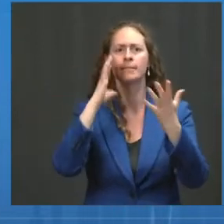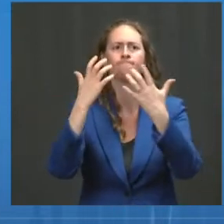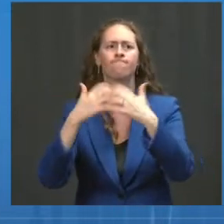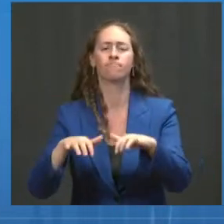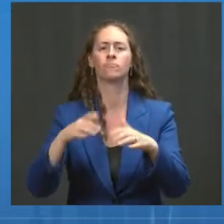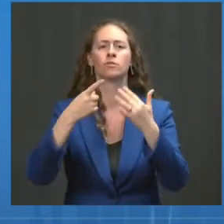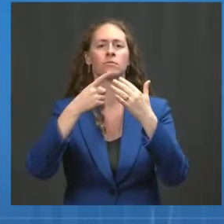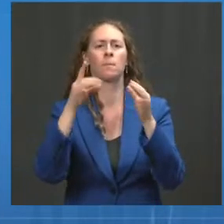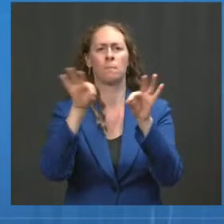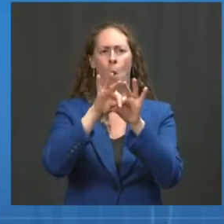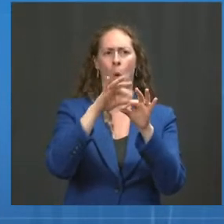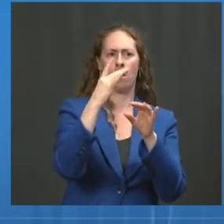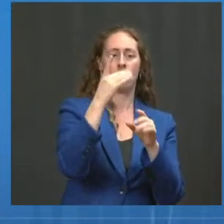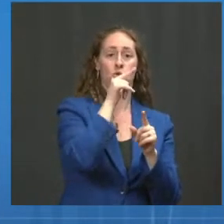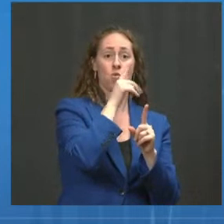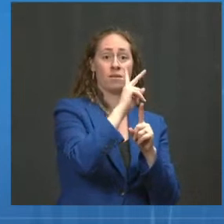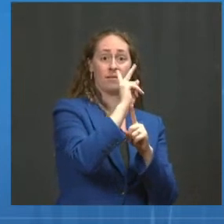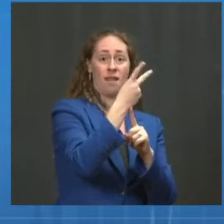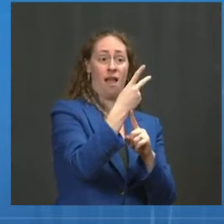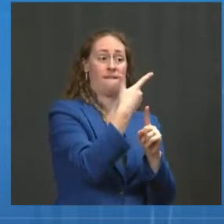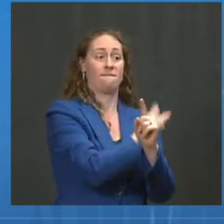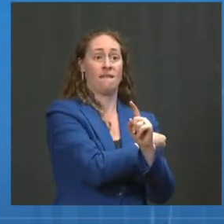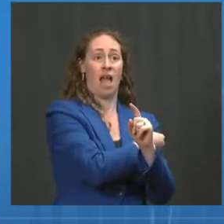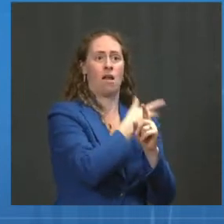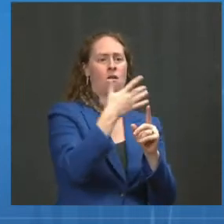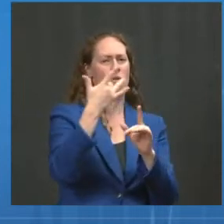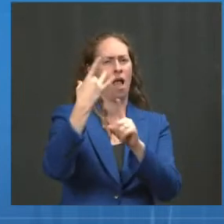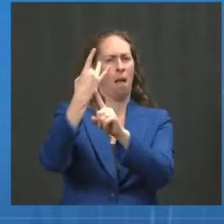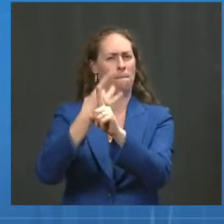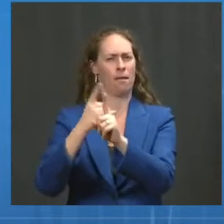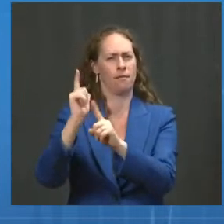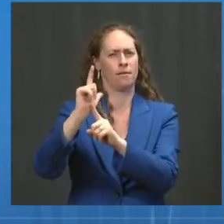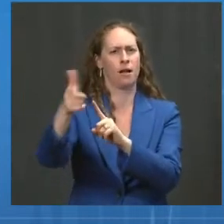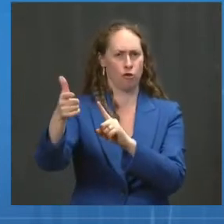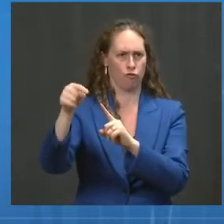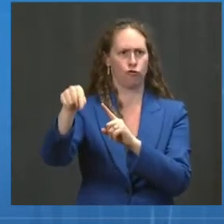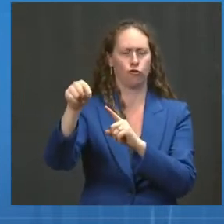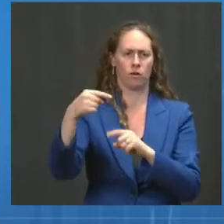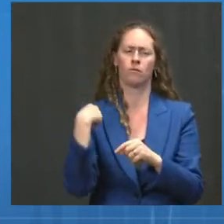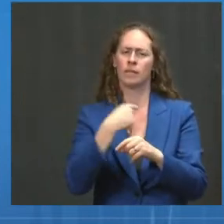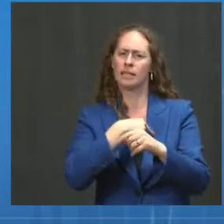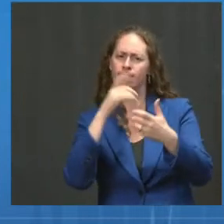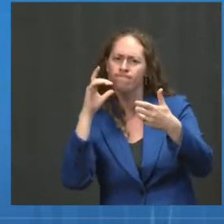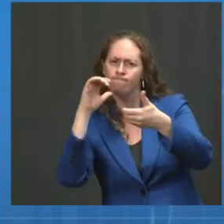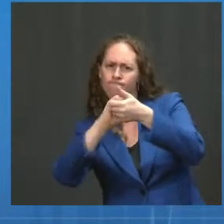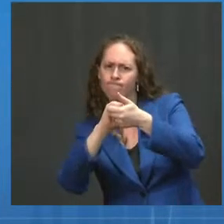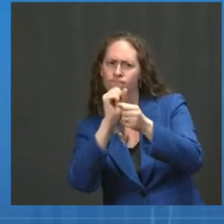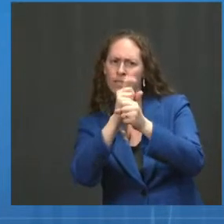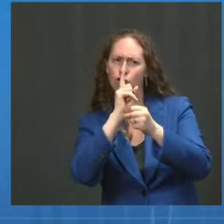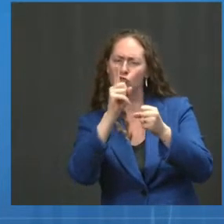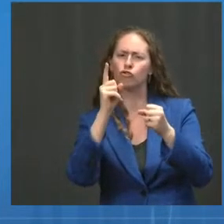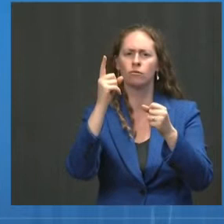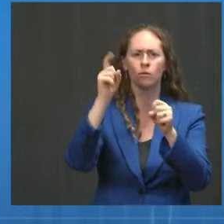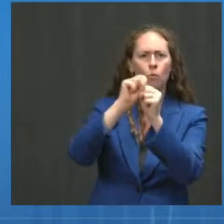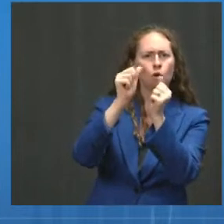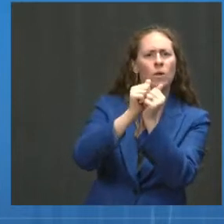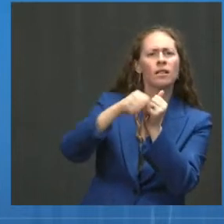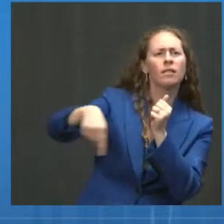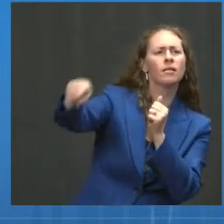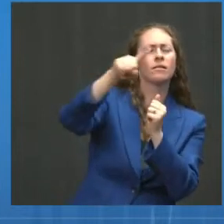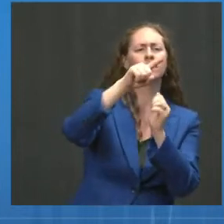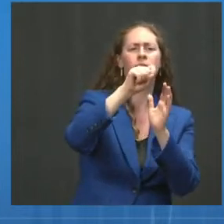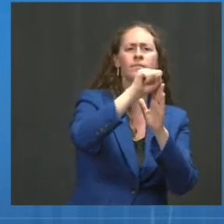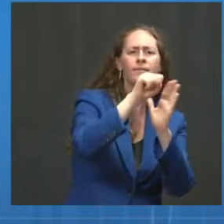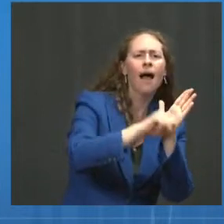eight-month mark. We're going to be working very closely as we have throughout with governors and local state officials to make sure that we